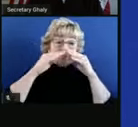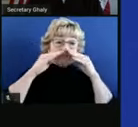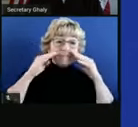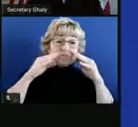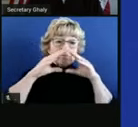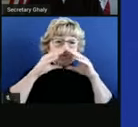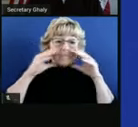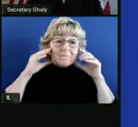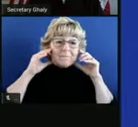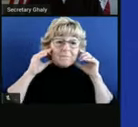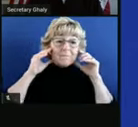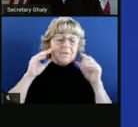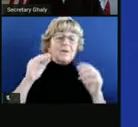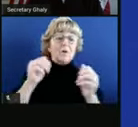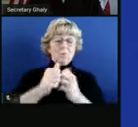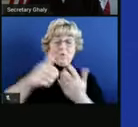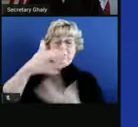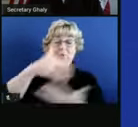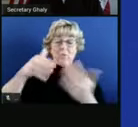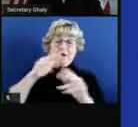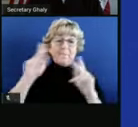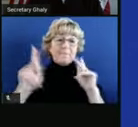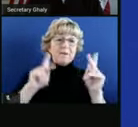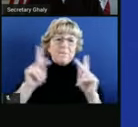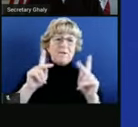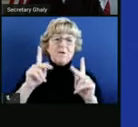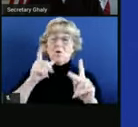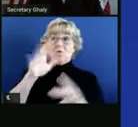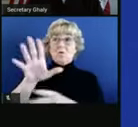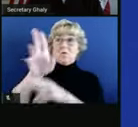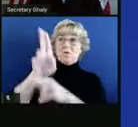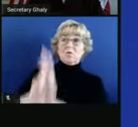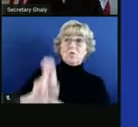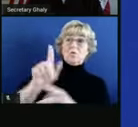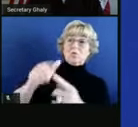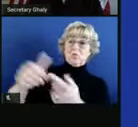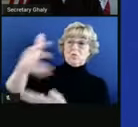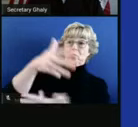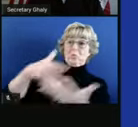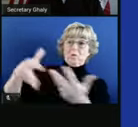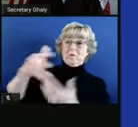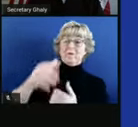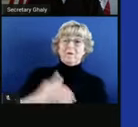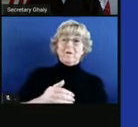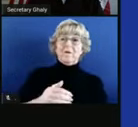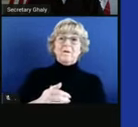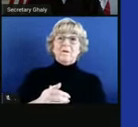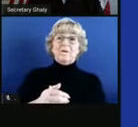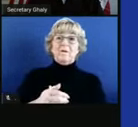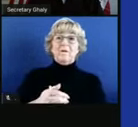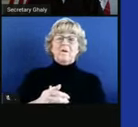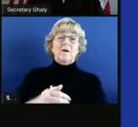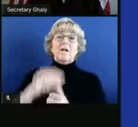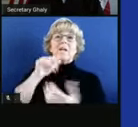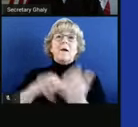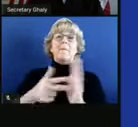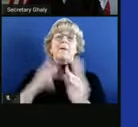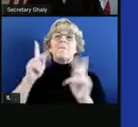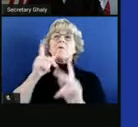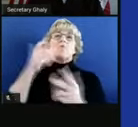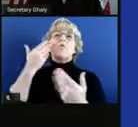can, especially when you're with people who you're not used to mixing with. That isn't just people that you don't know.